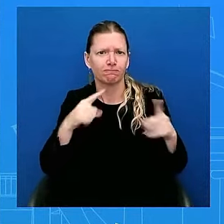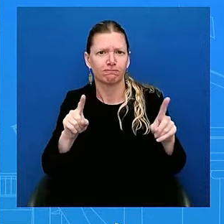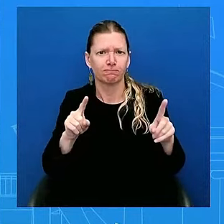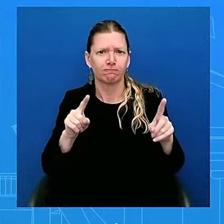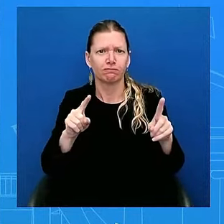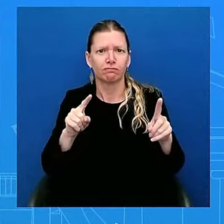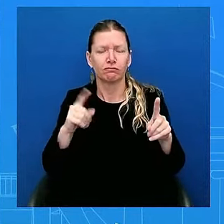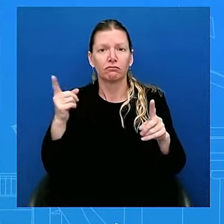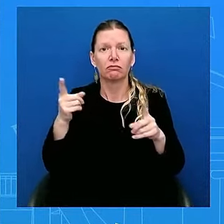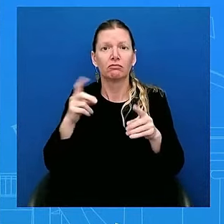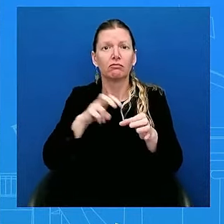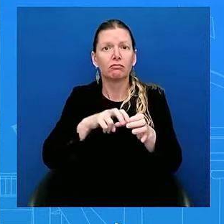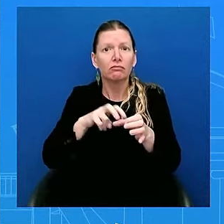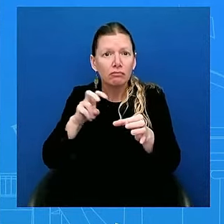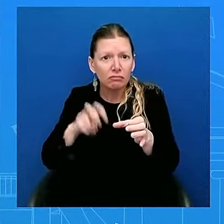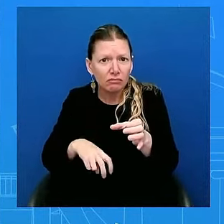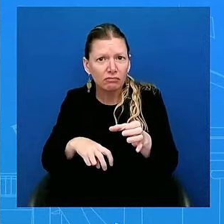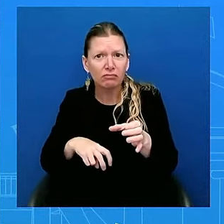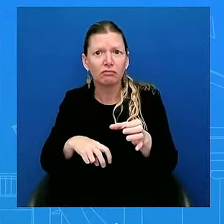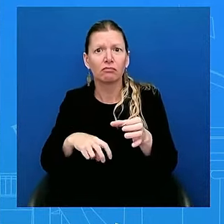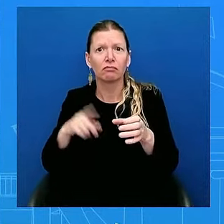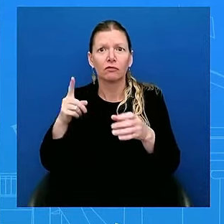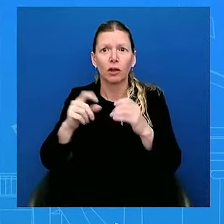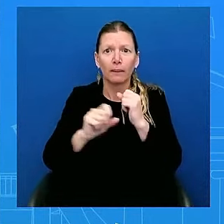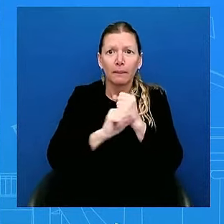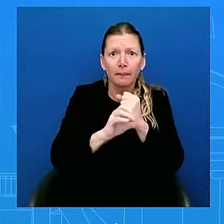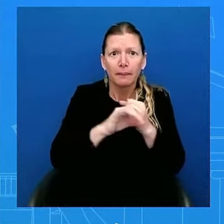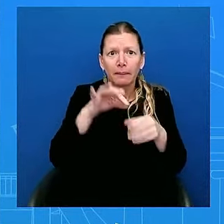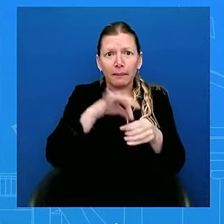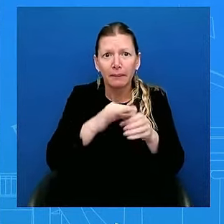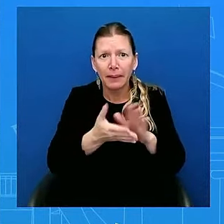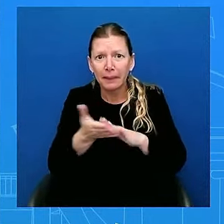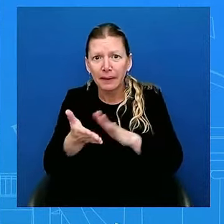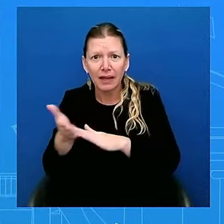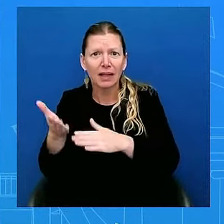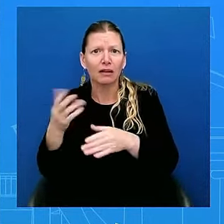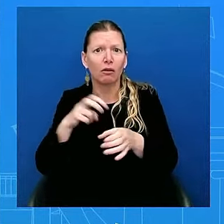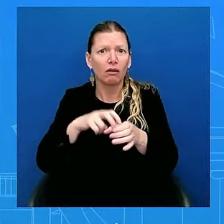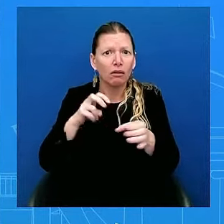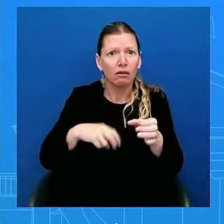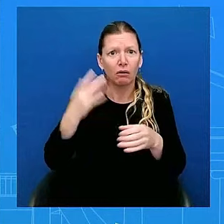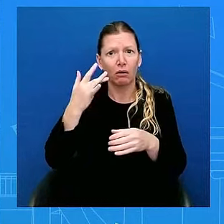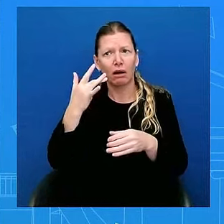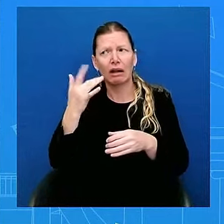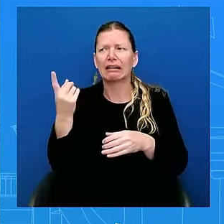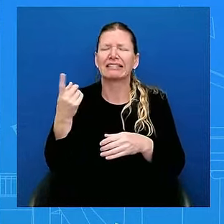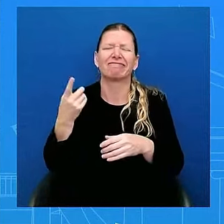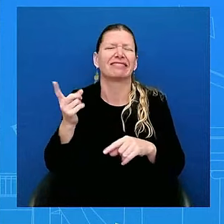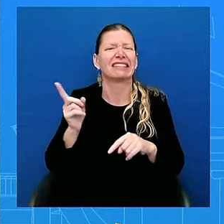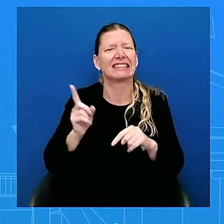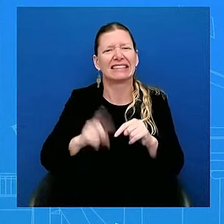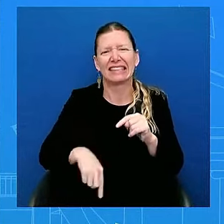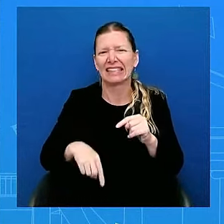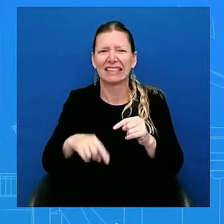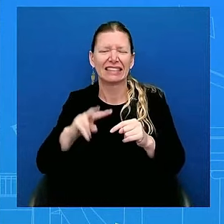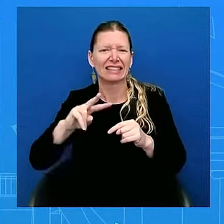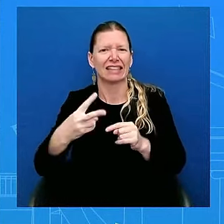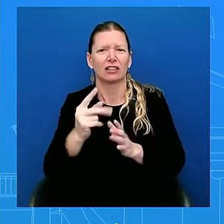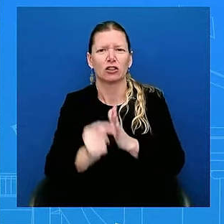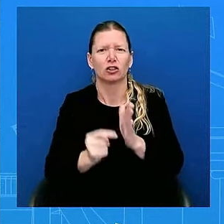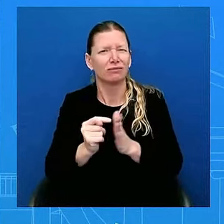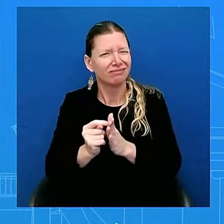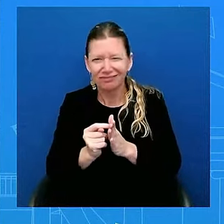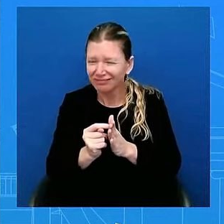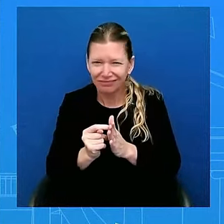second term. That is not why. And what I would say, as I just finished my opening, I would say, tune in. Tune in to what he has to say tonight,